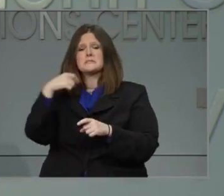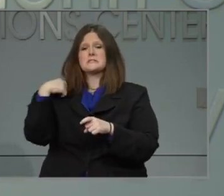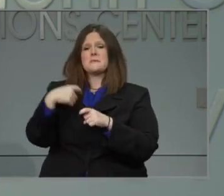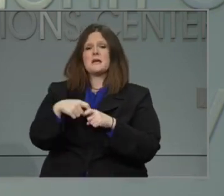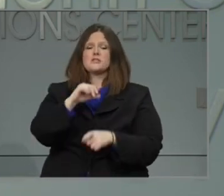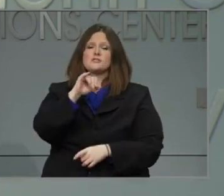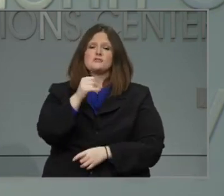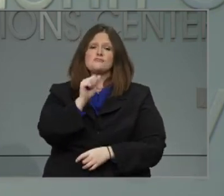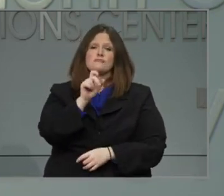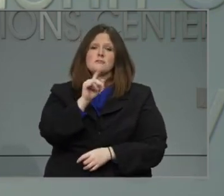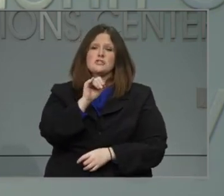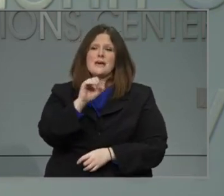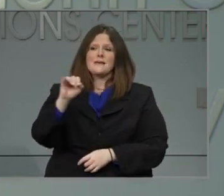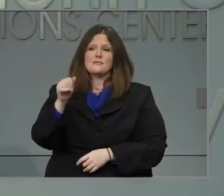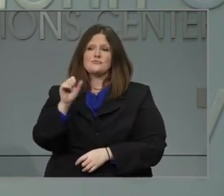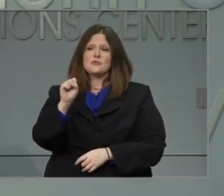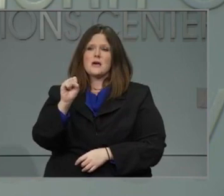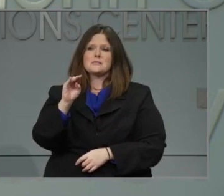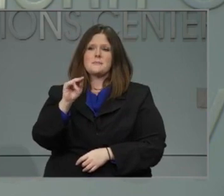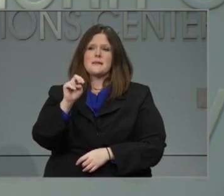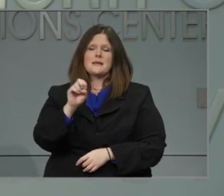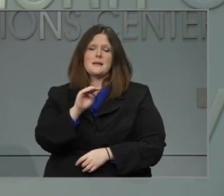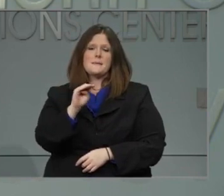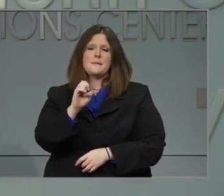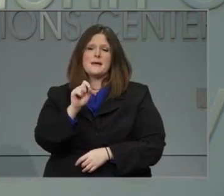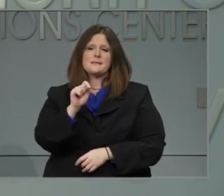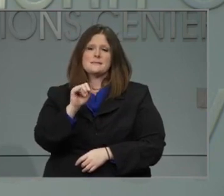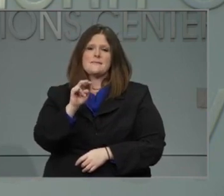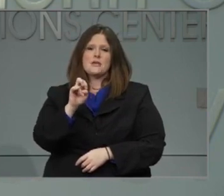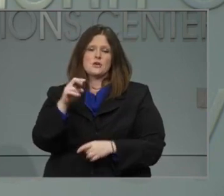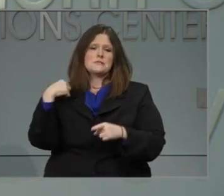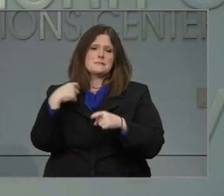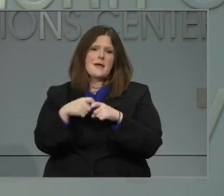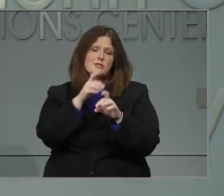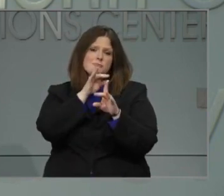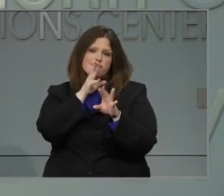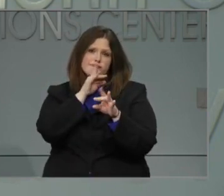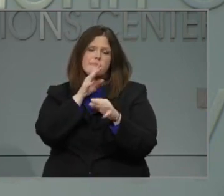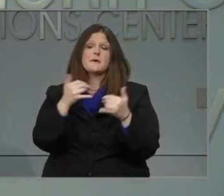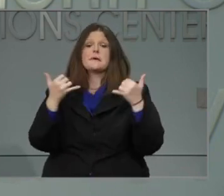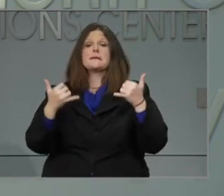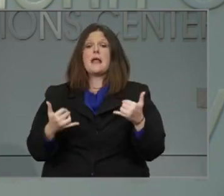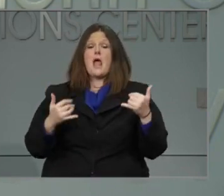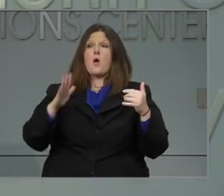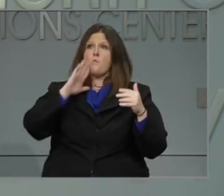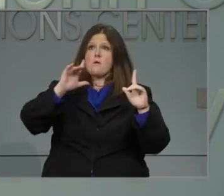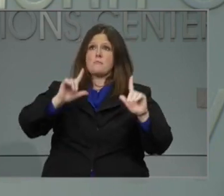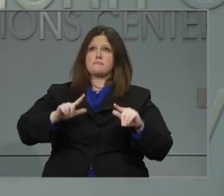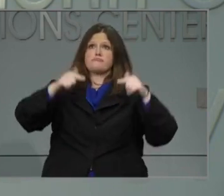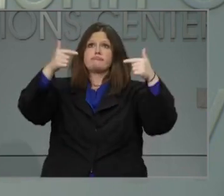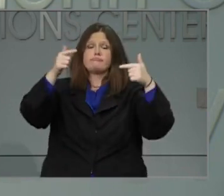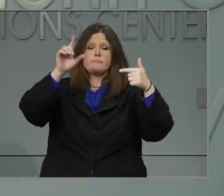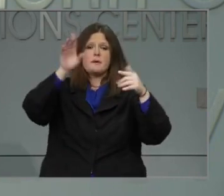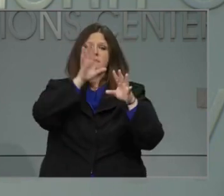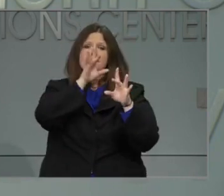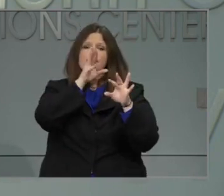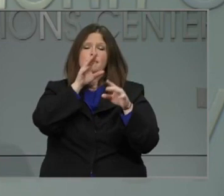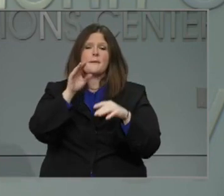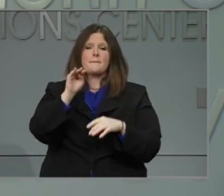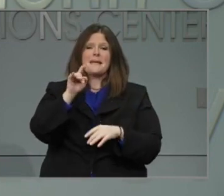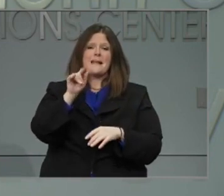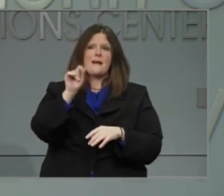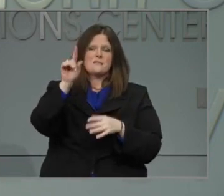our Spanish language interpreters. We will now take questions, and if you can identify